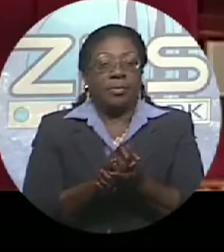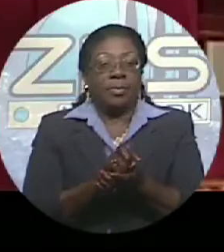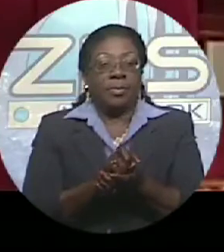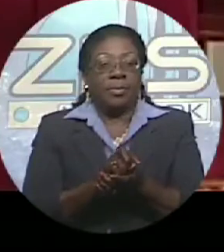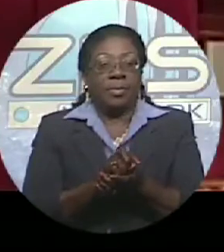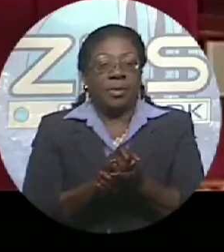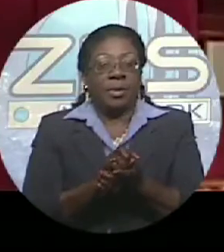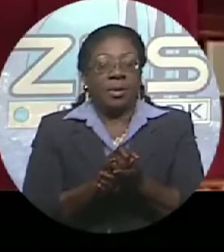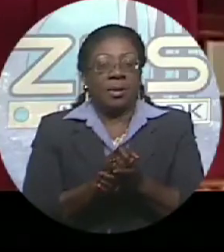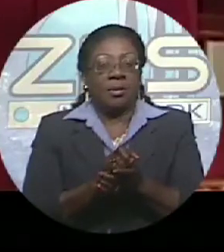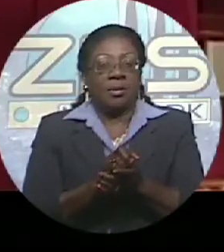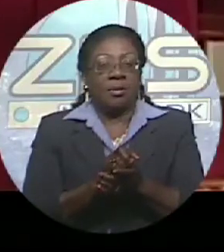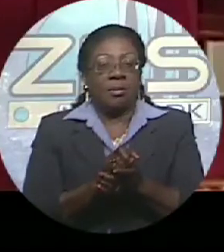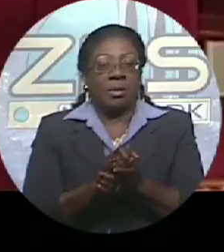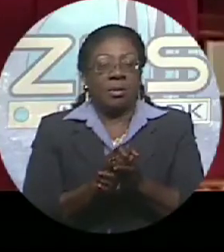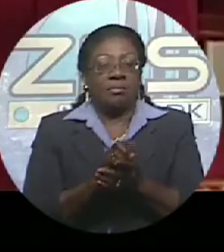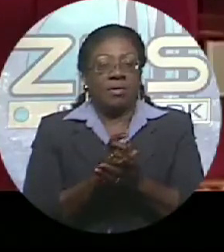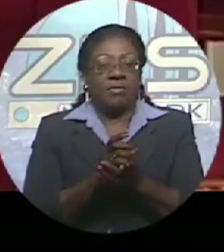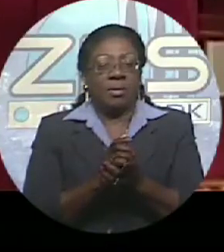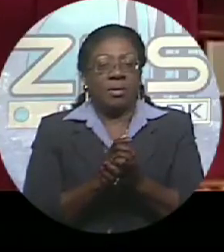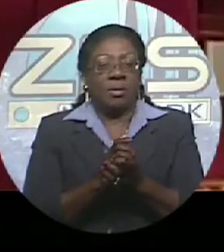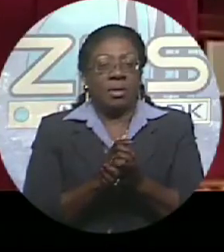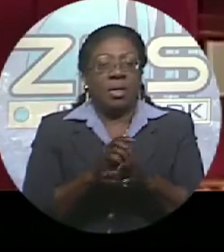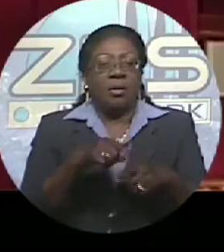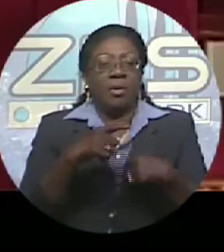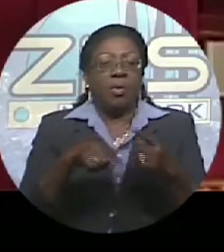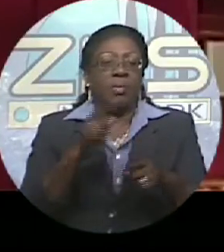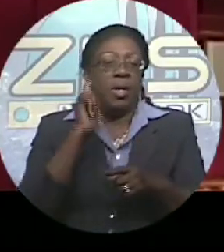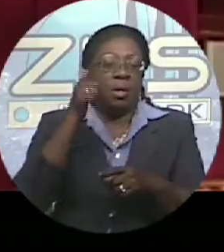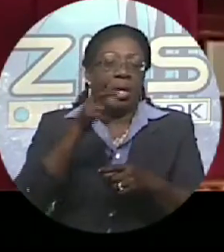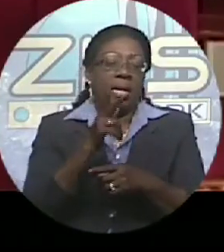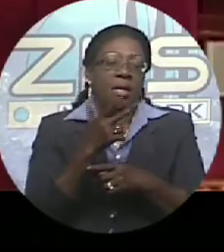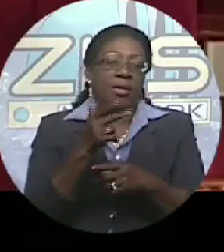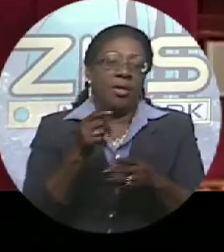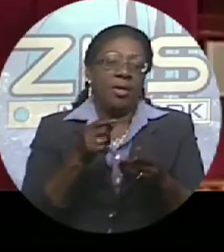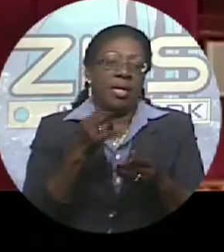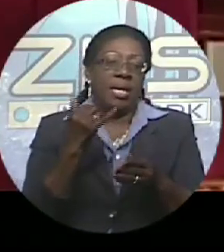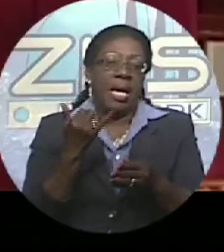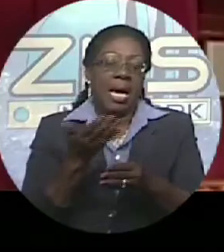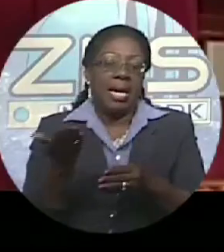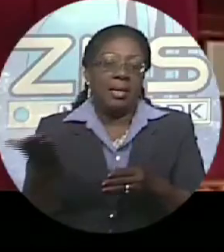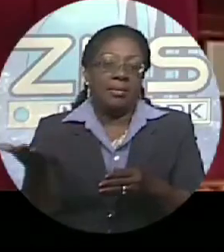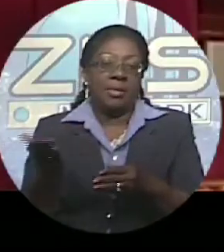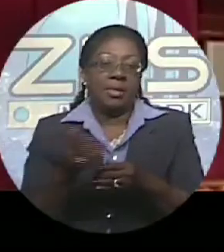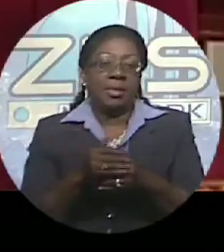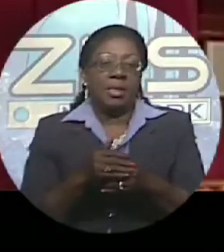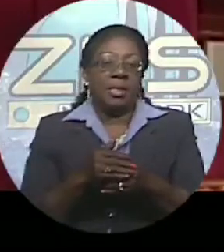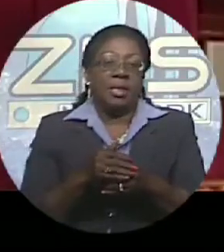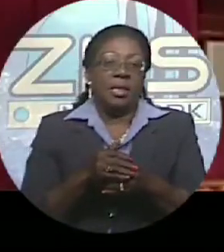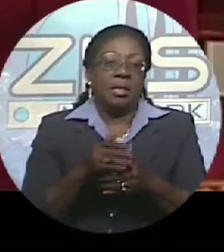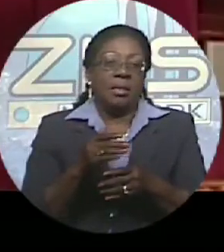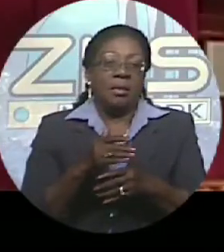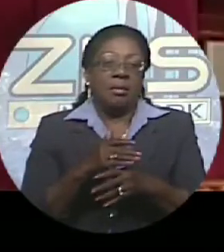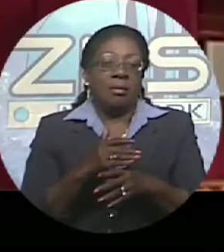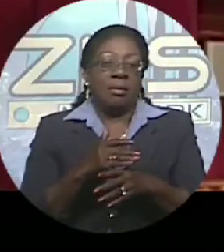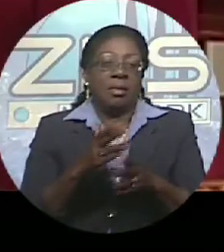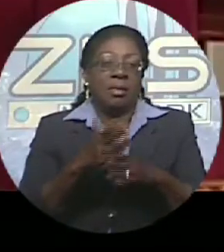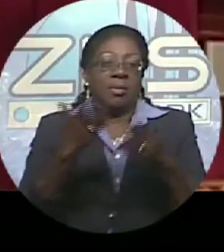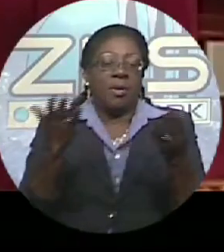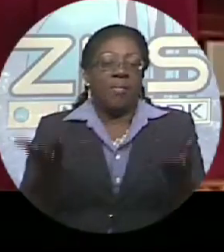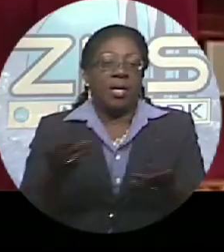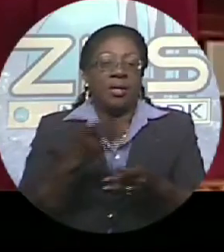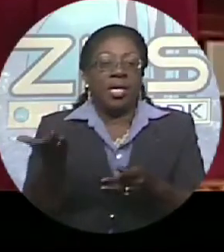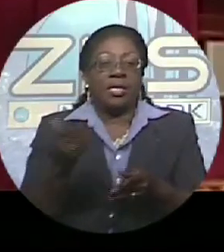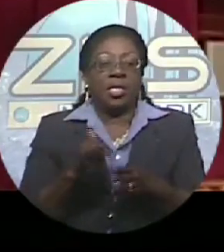exemptions for water as well. So when you look at the food items I've listed, and this is not the fill list. This is only some of the big things